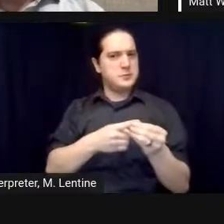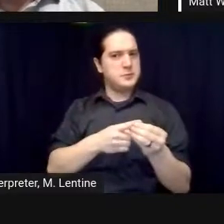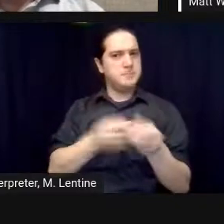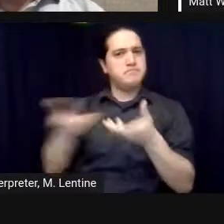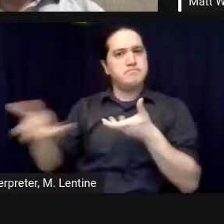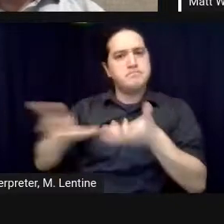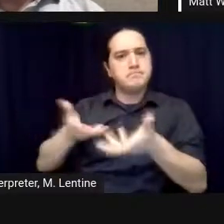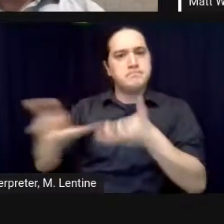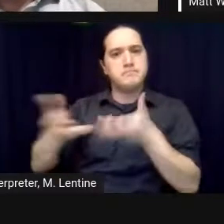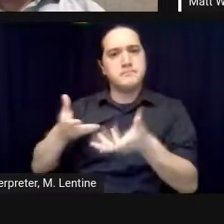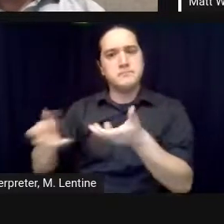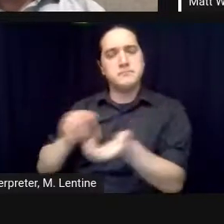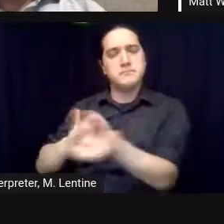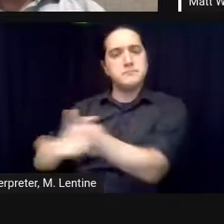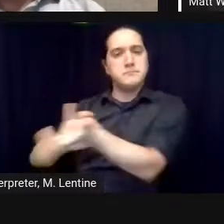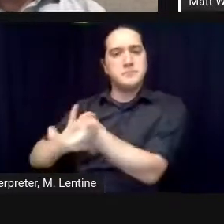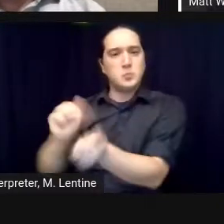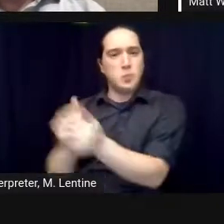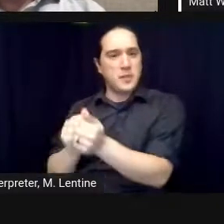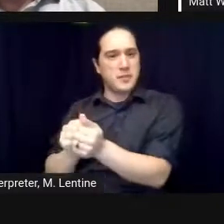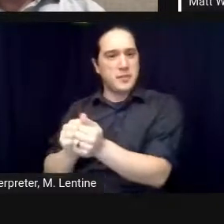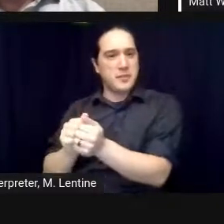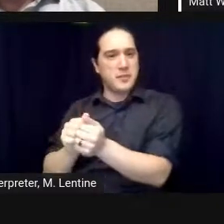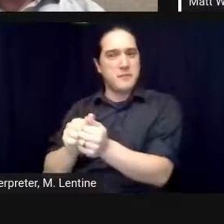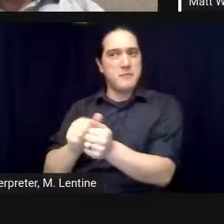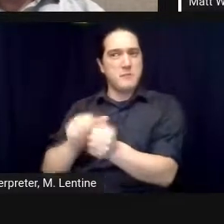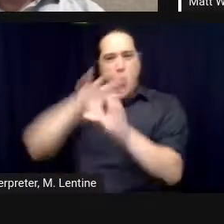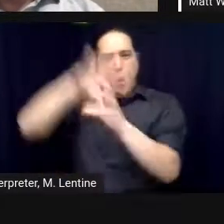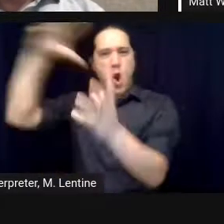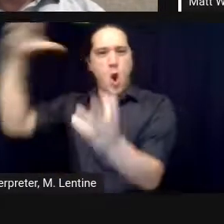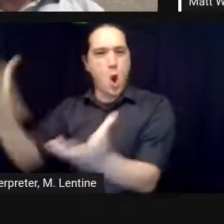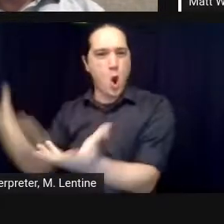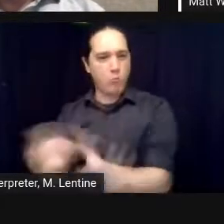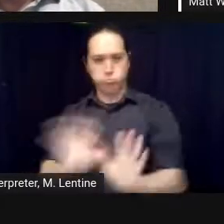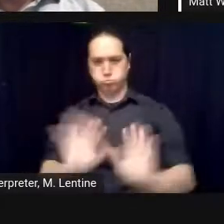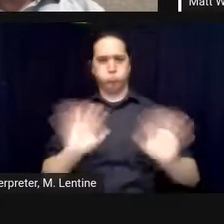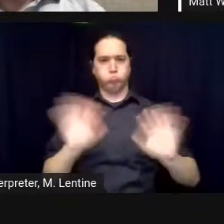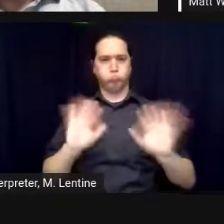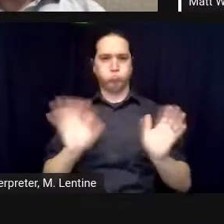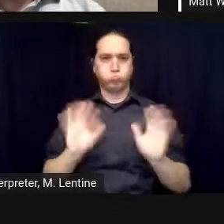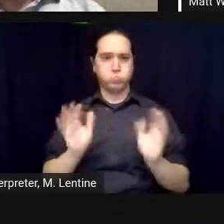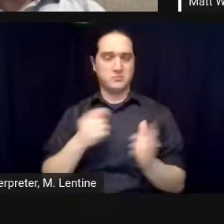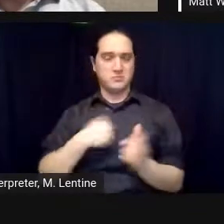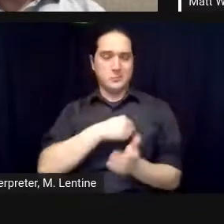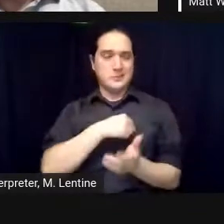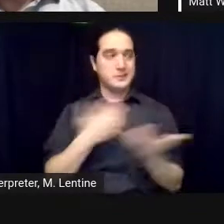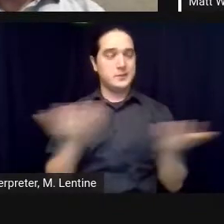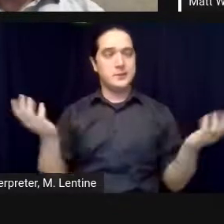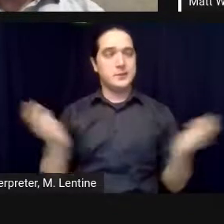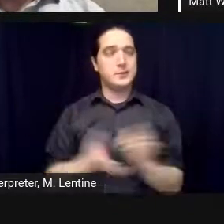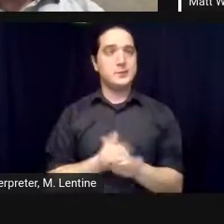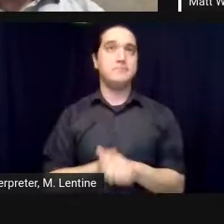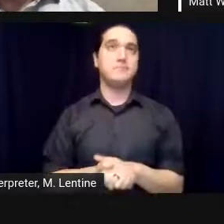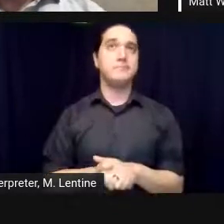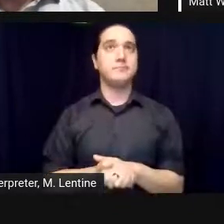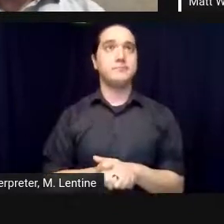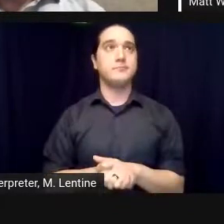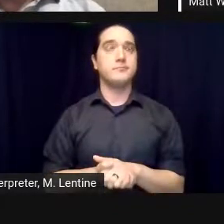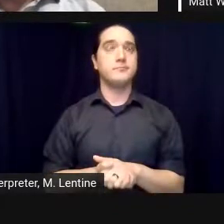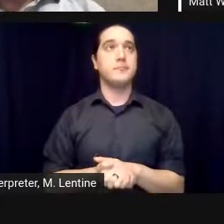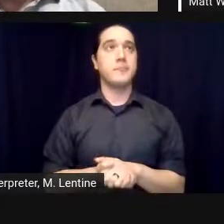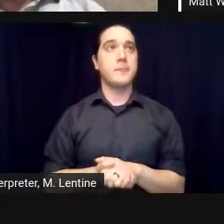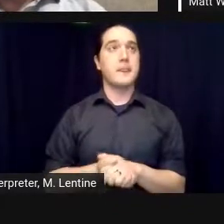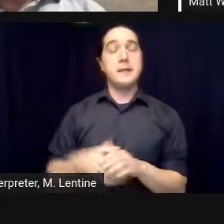especially the american media play is that they build a project up and then oh lo and behold we can find